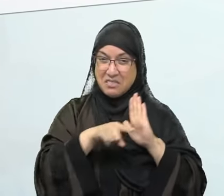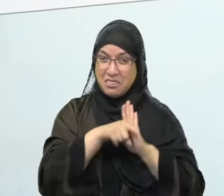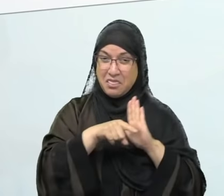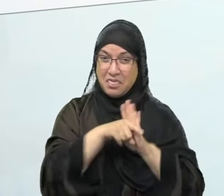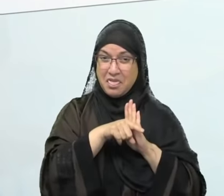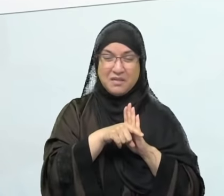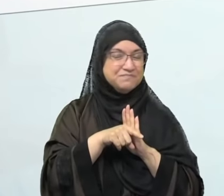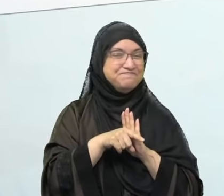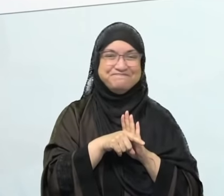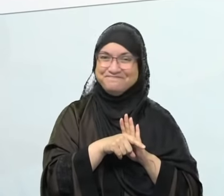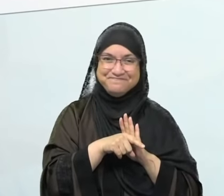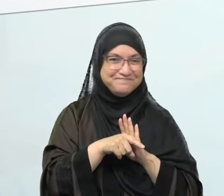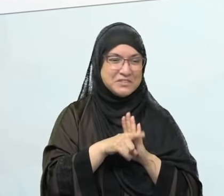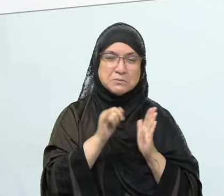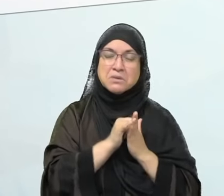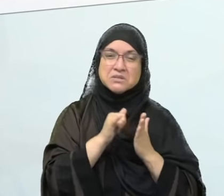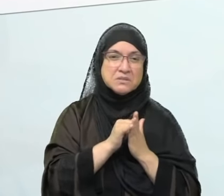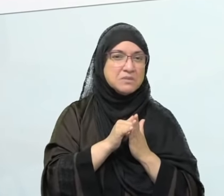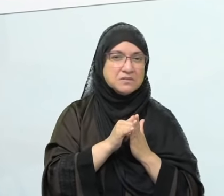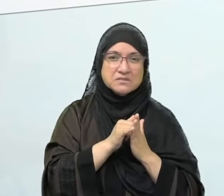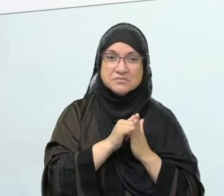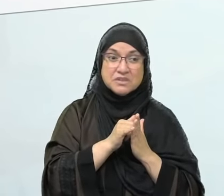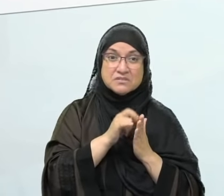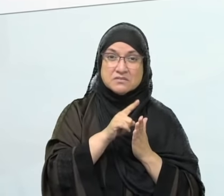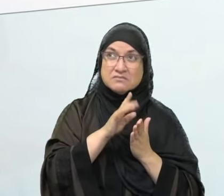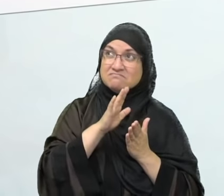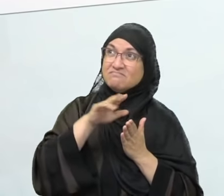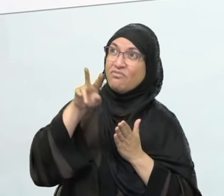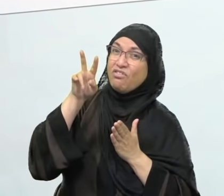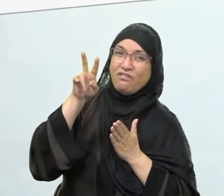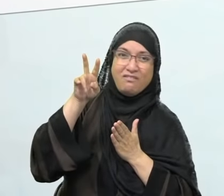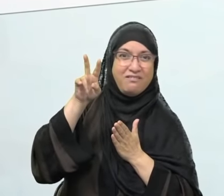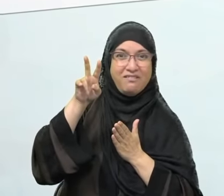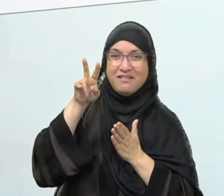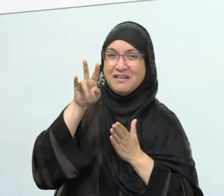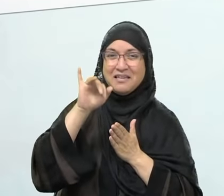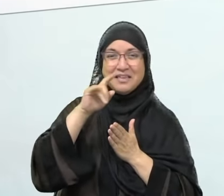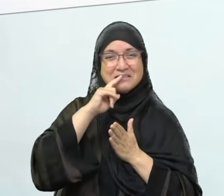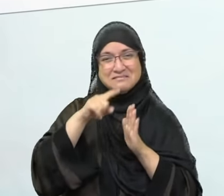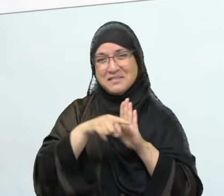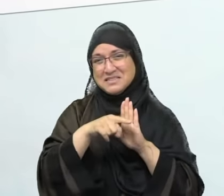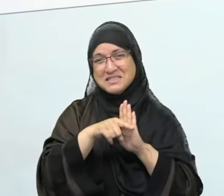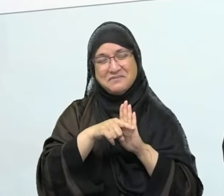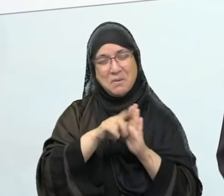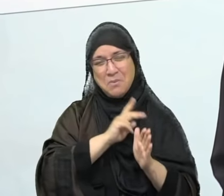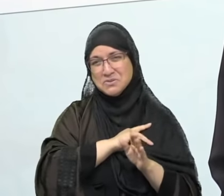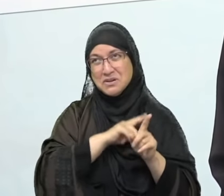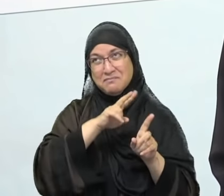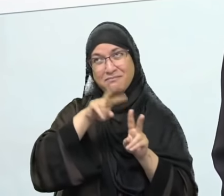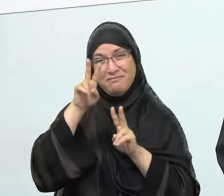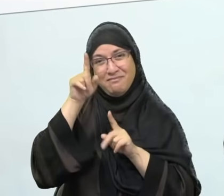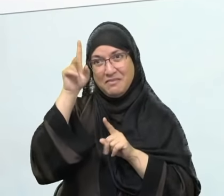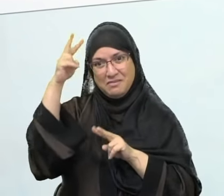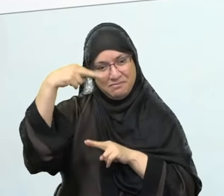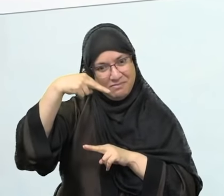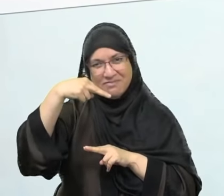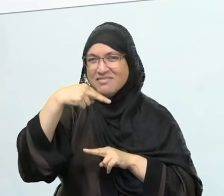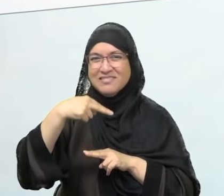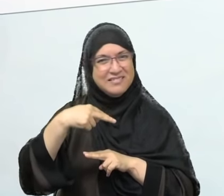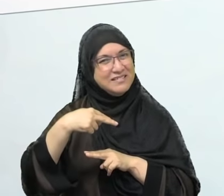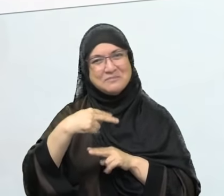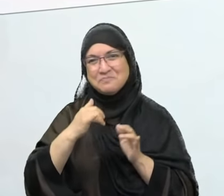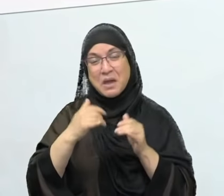with that trait in particular. And there are a few reasons that the scholars mention for this. For one,